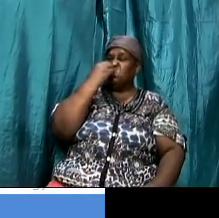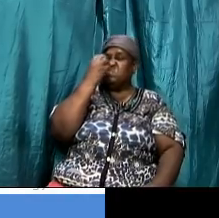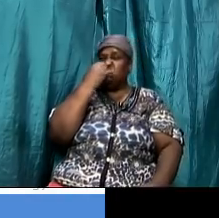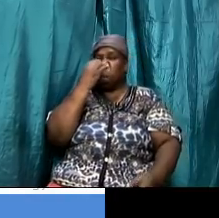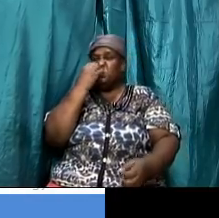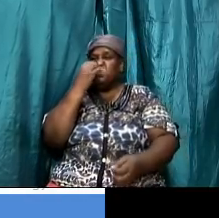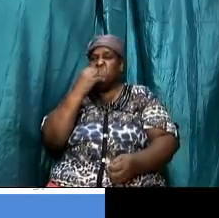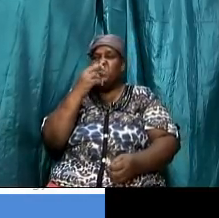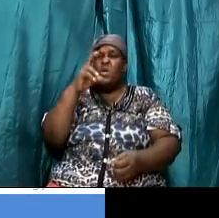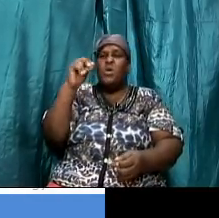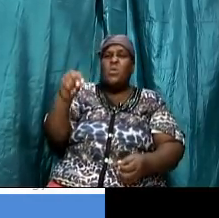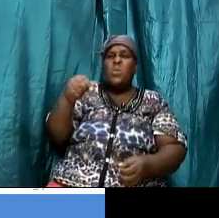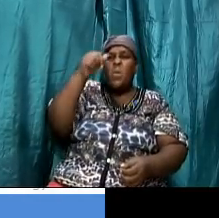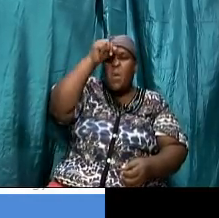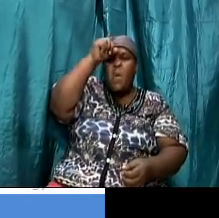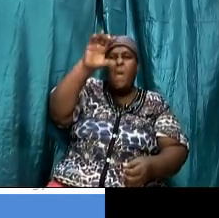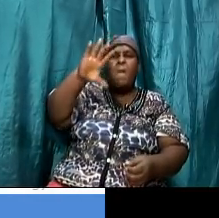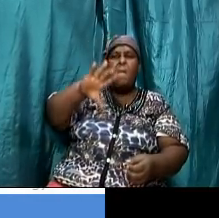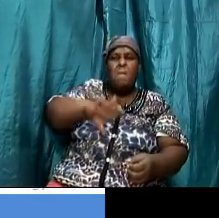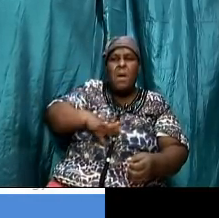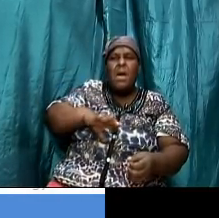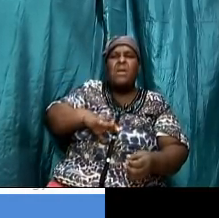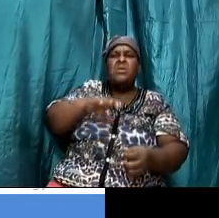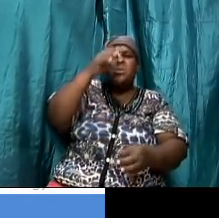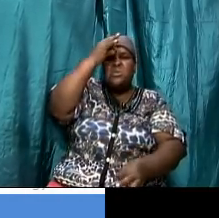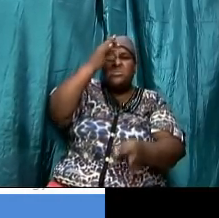let no man therefore judge you in meat or in drink